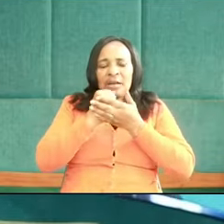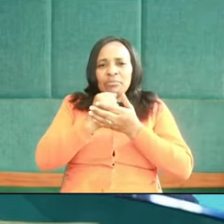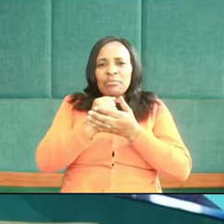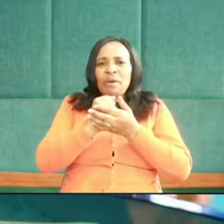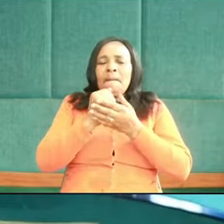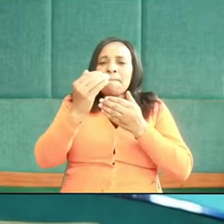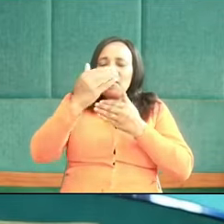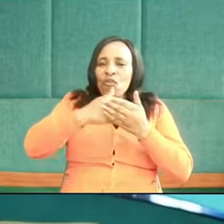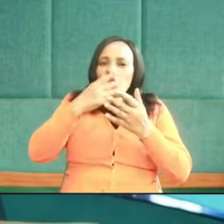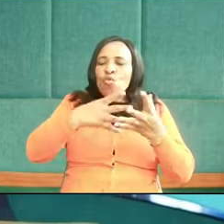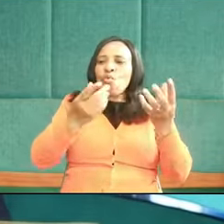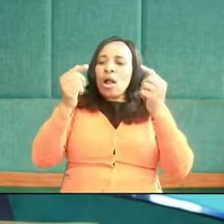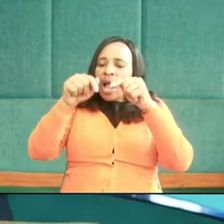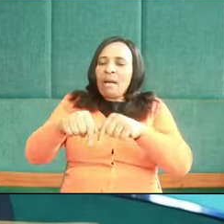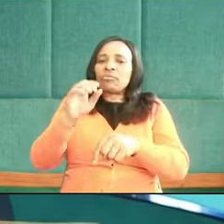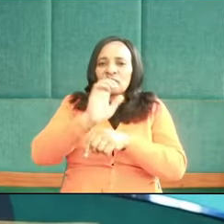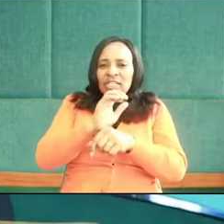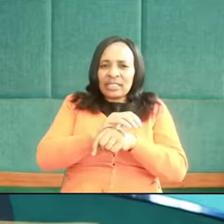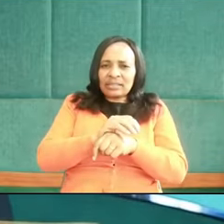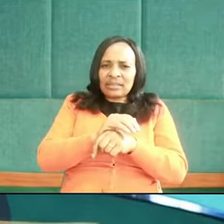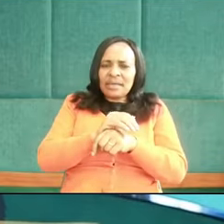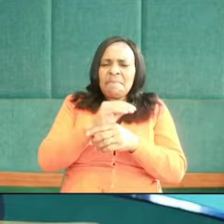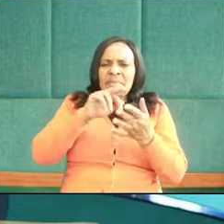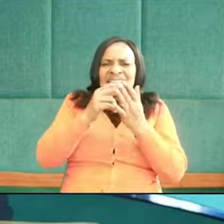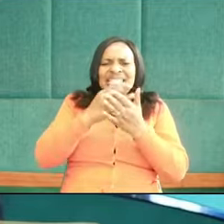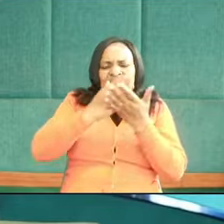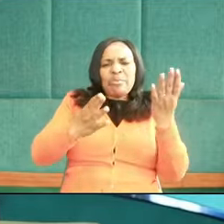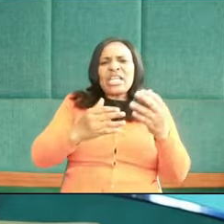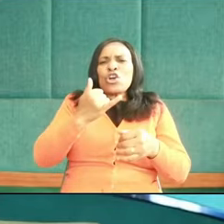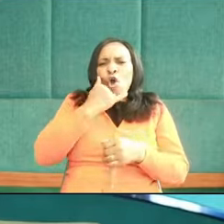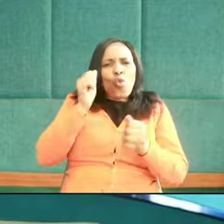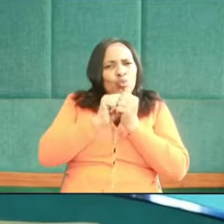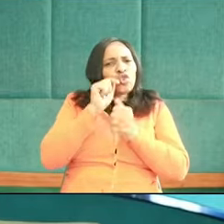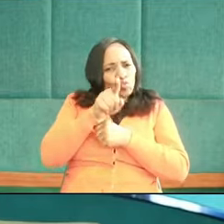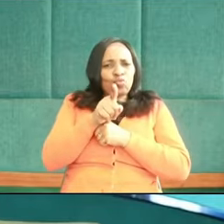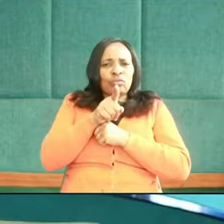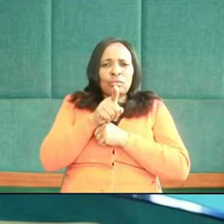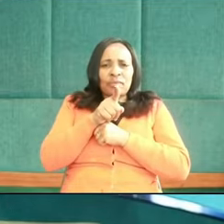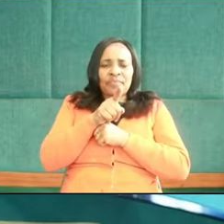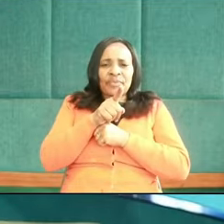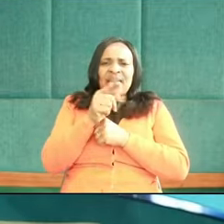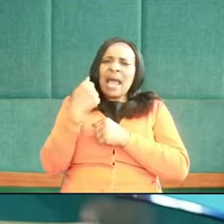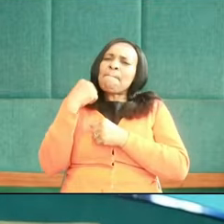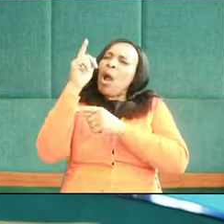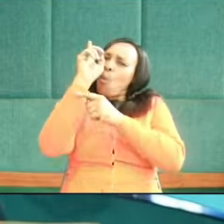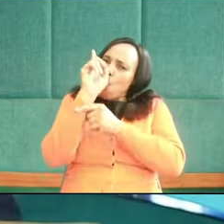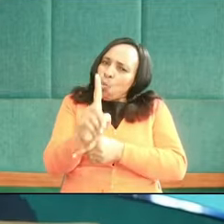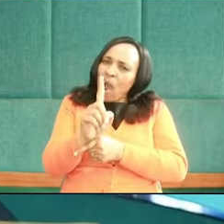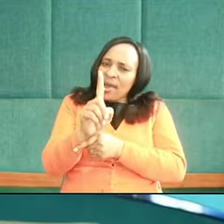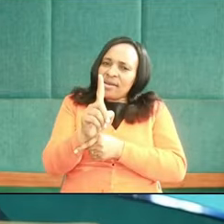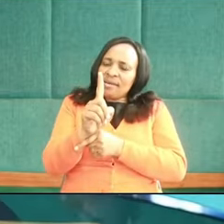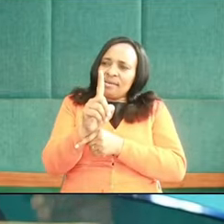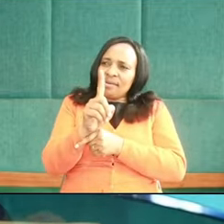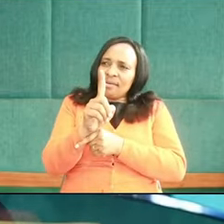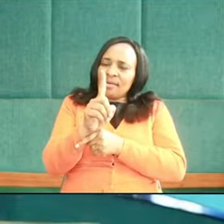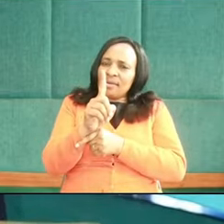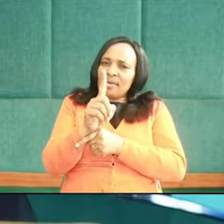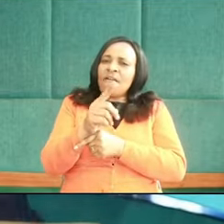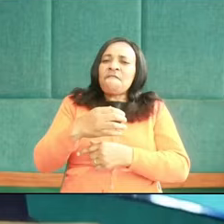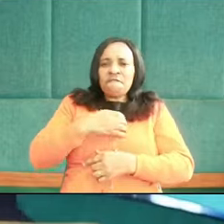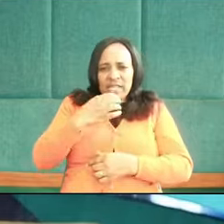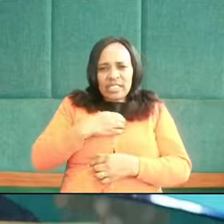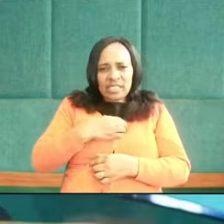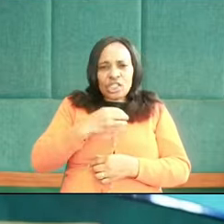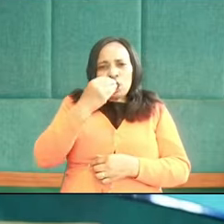this church, there's something wrong with you. Priority number one, visit orphans,